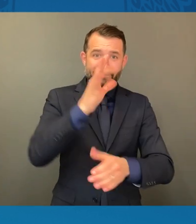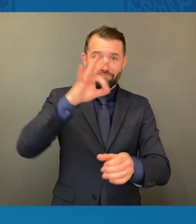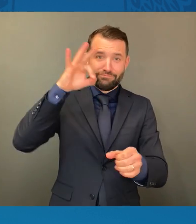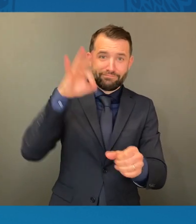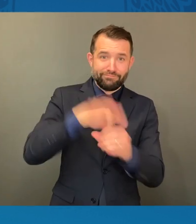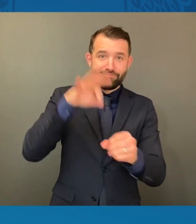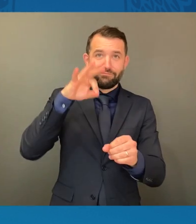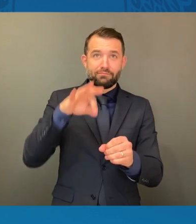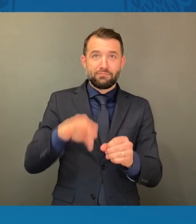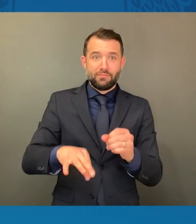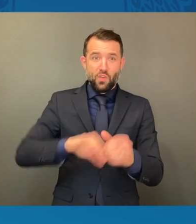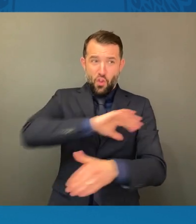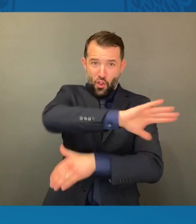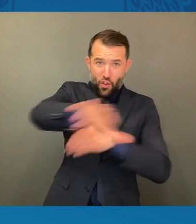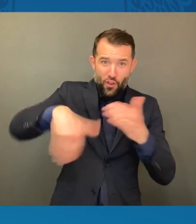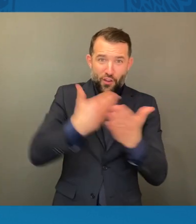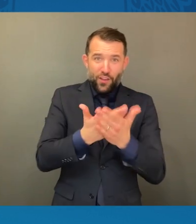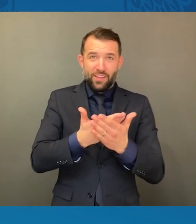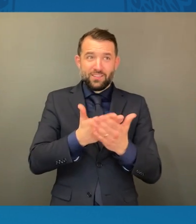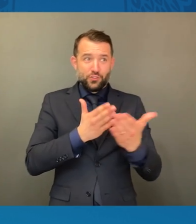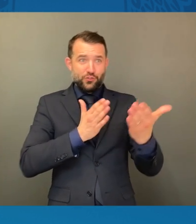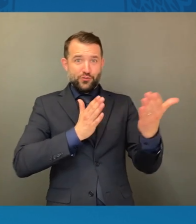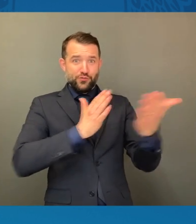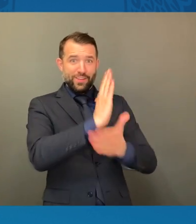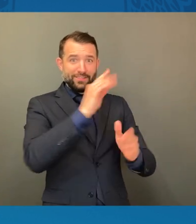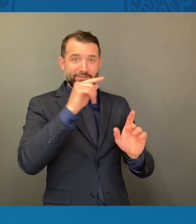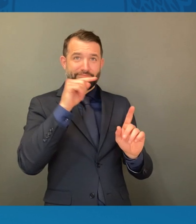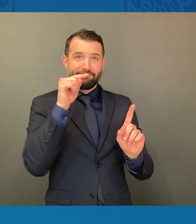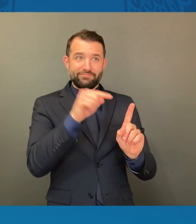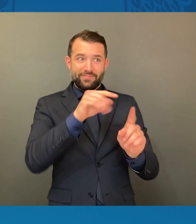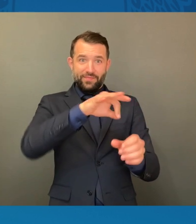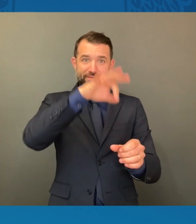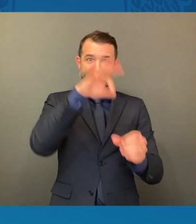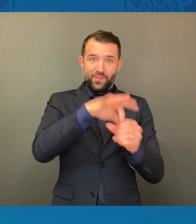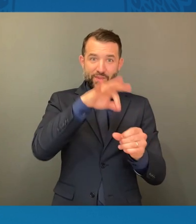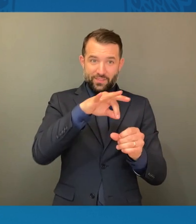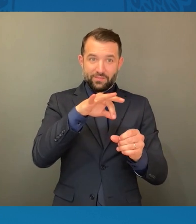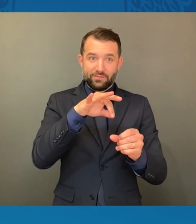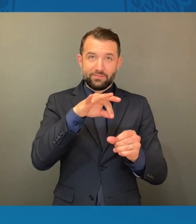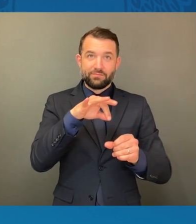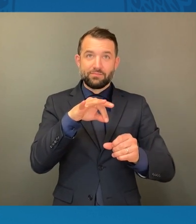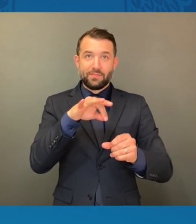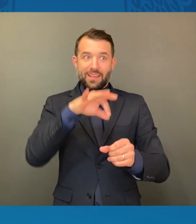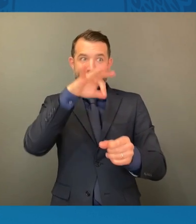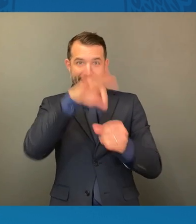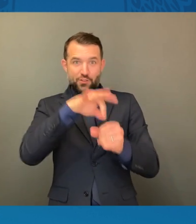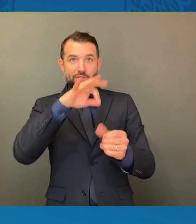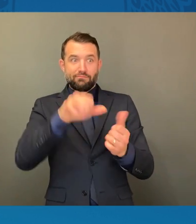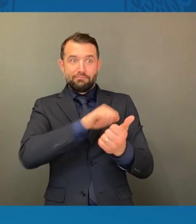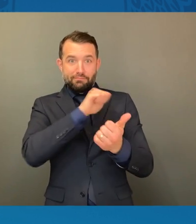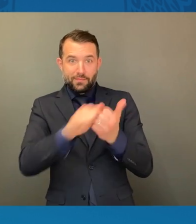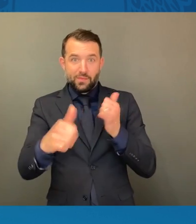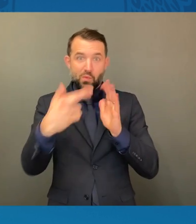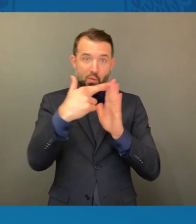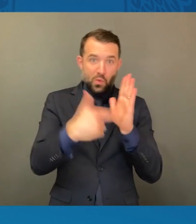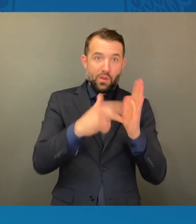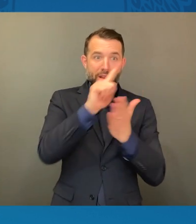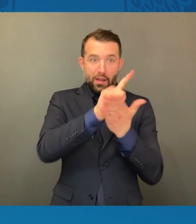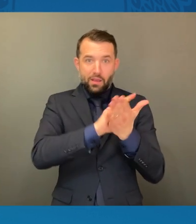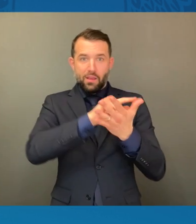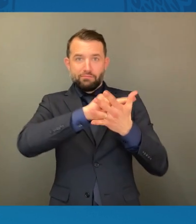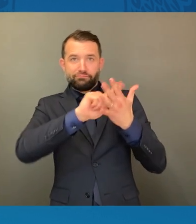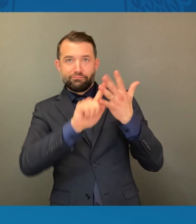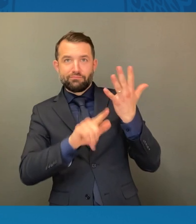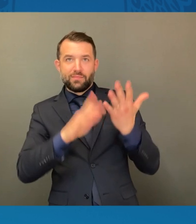freedoms that voting unlocks. They marched for economic justice, for social justice, for